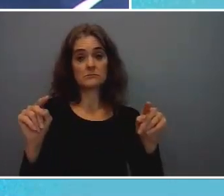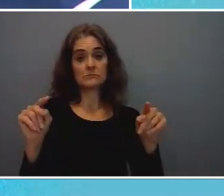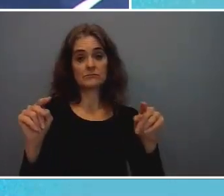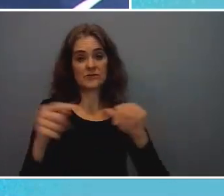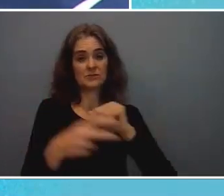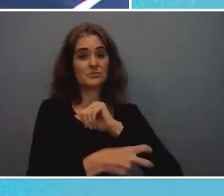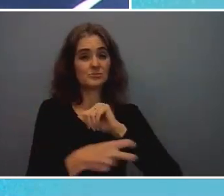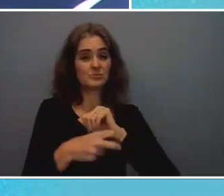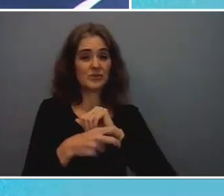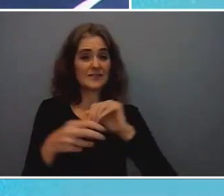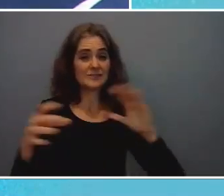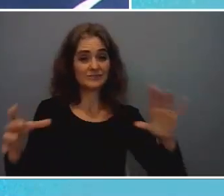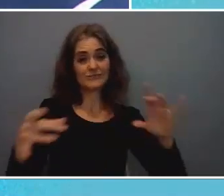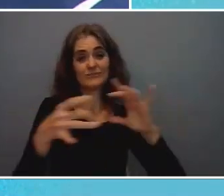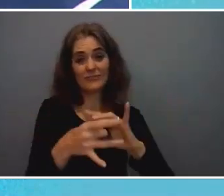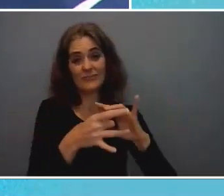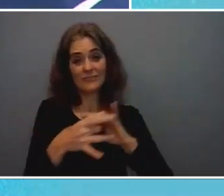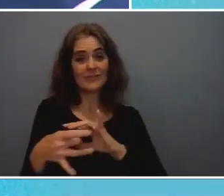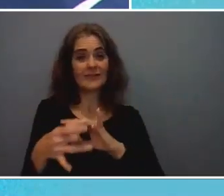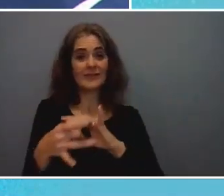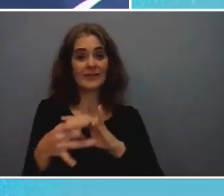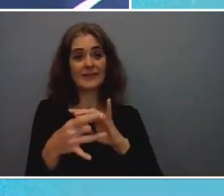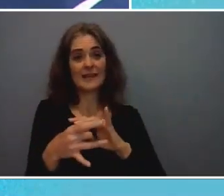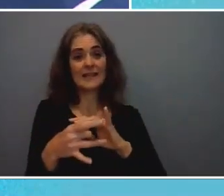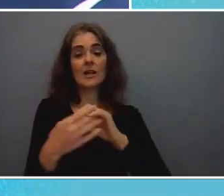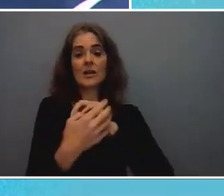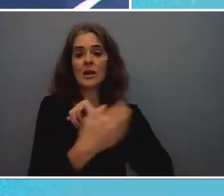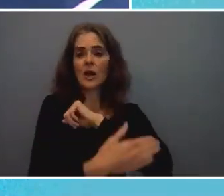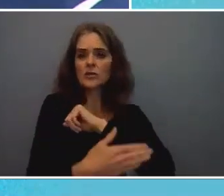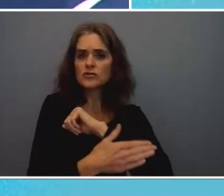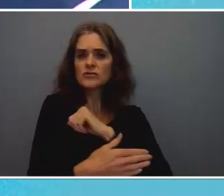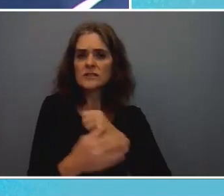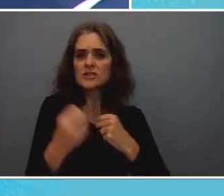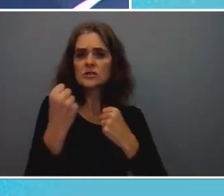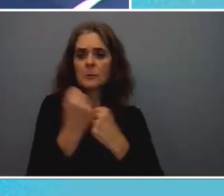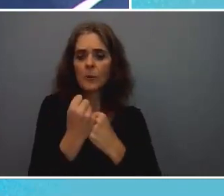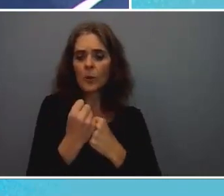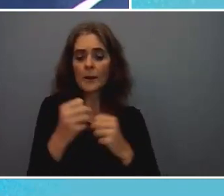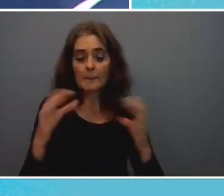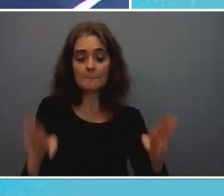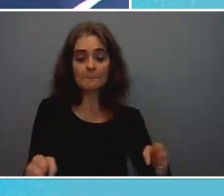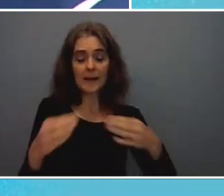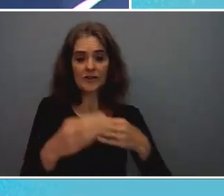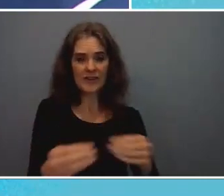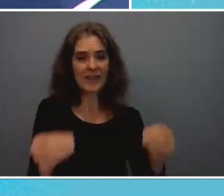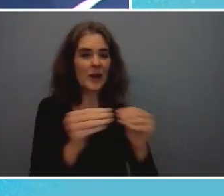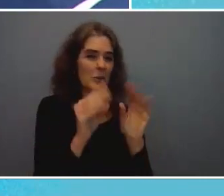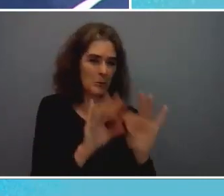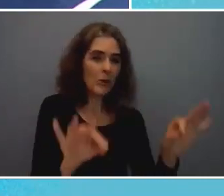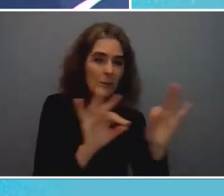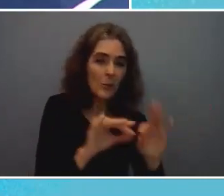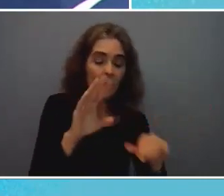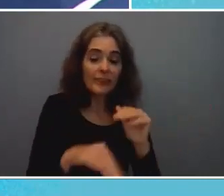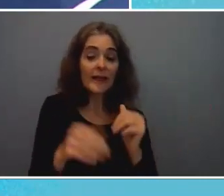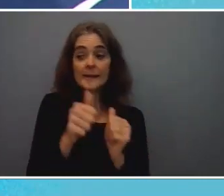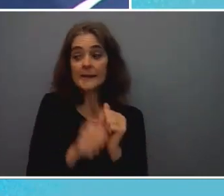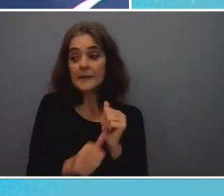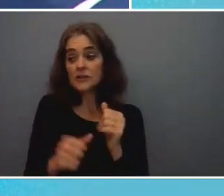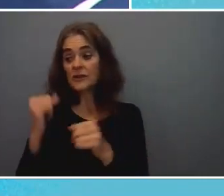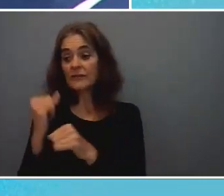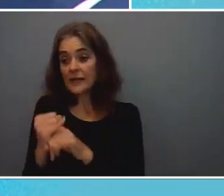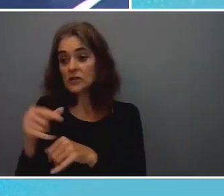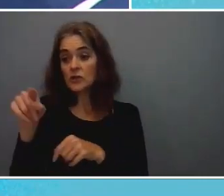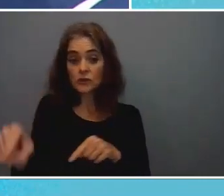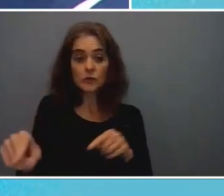support packages that are more meaningful than you know each of these institutions going by its own